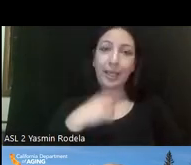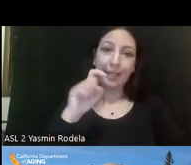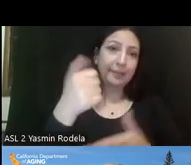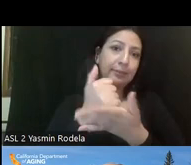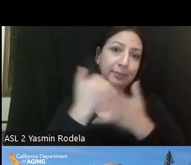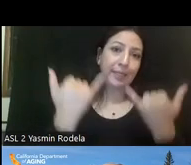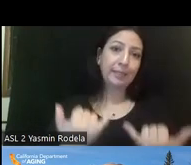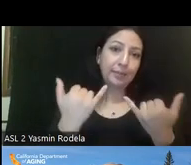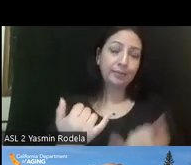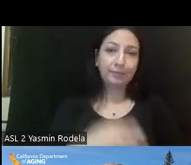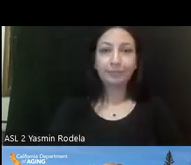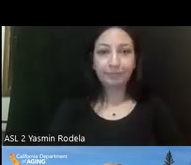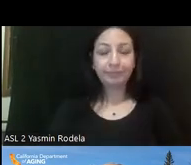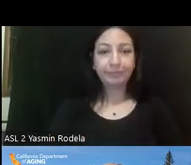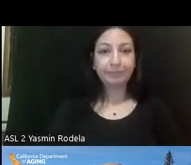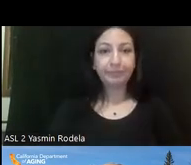now.